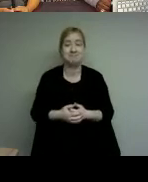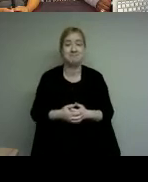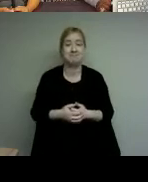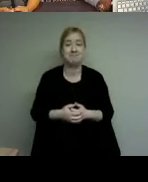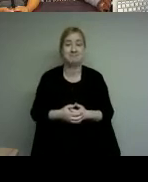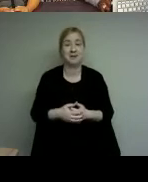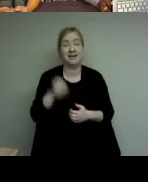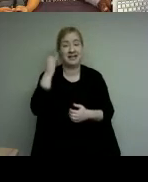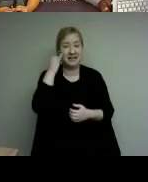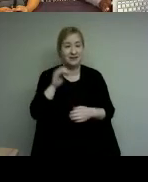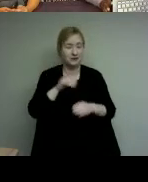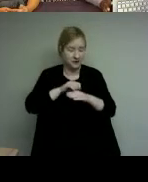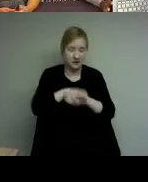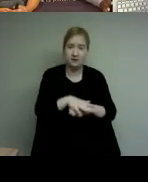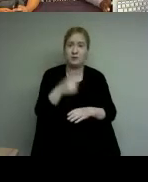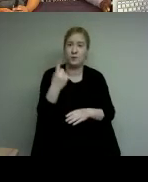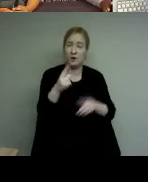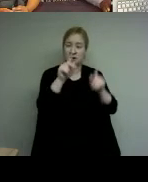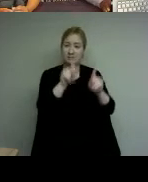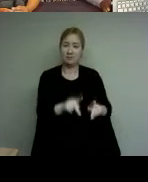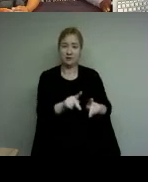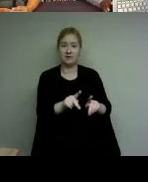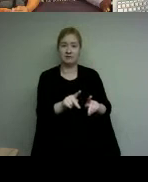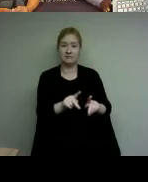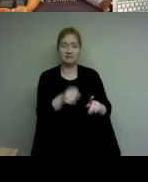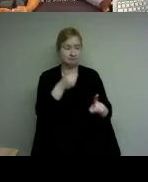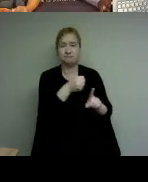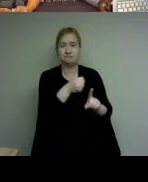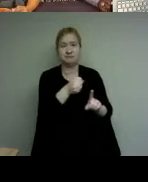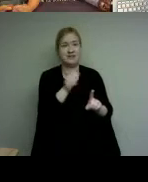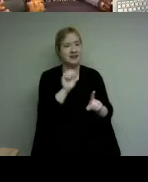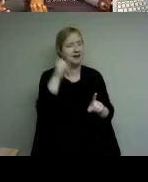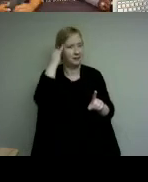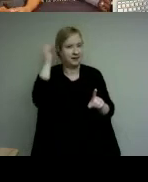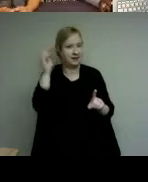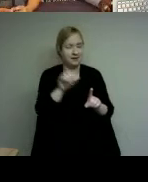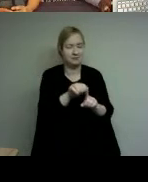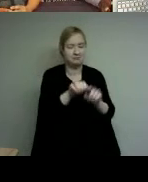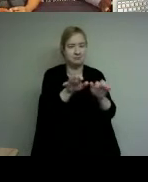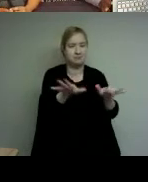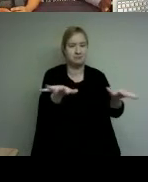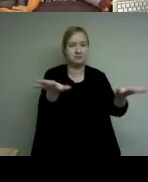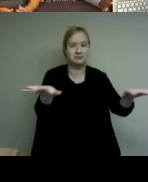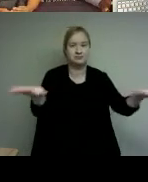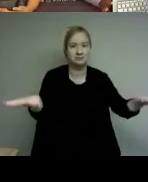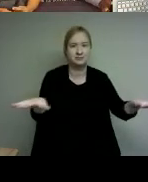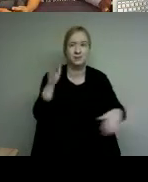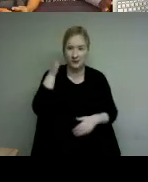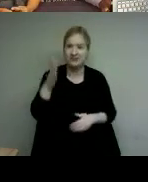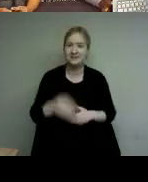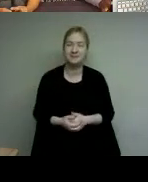individual's life we could only imagine the ripple effects this will cause going back to my parents